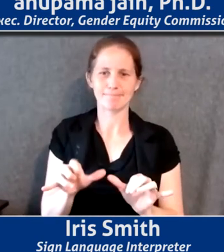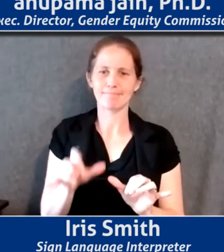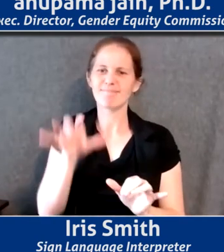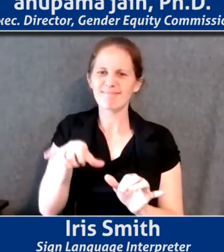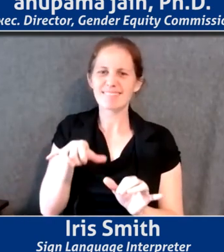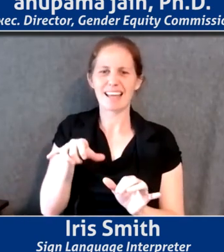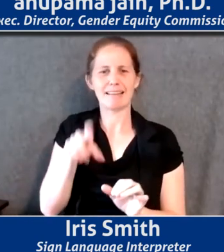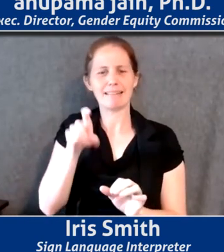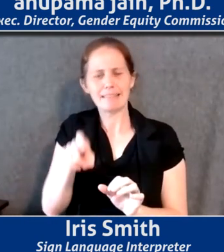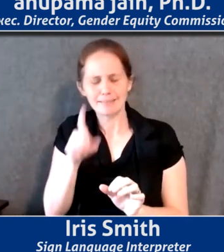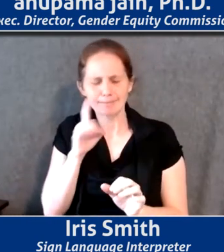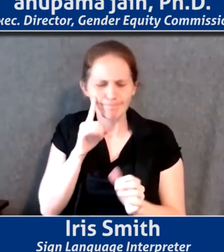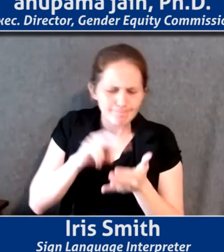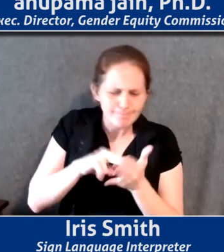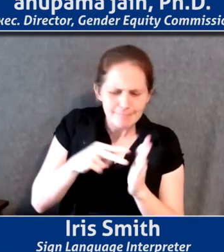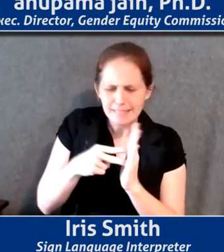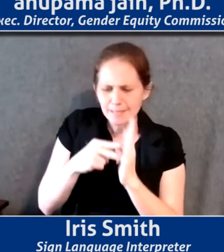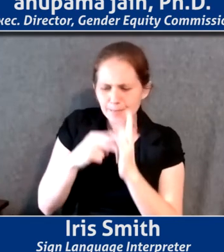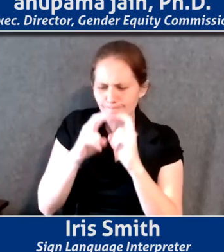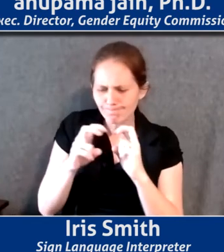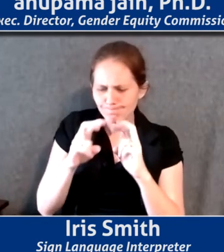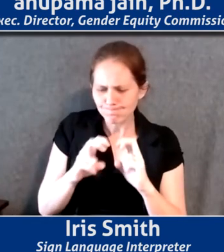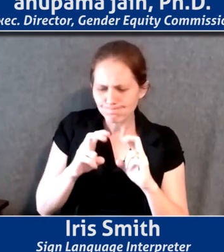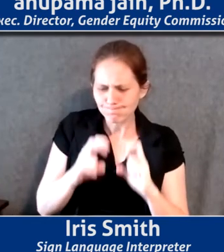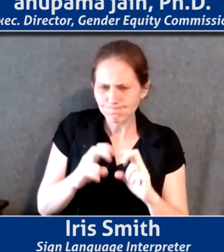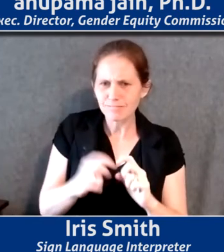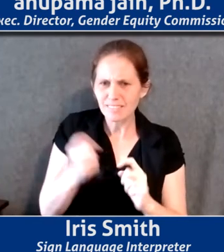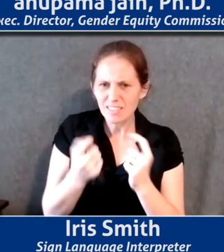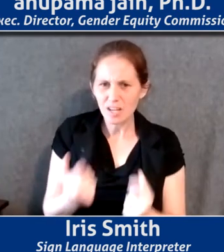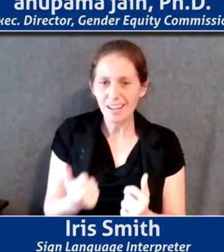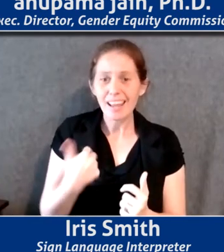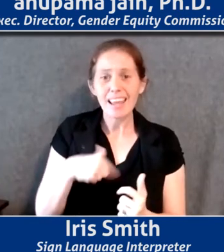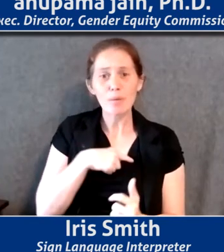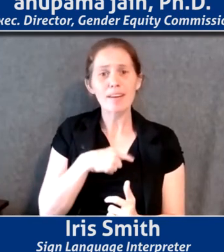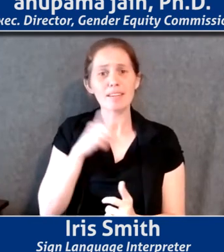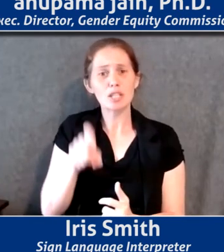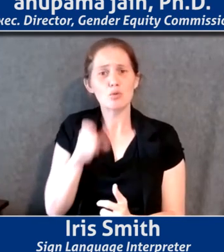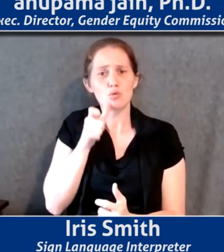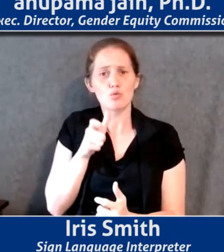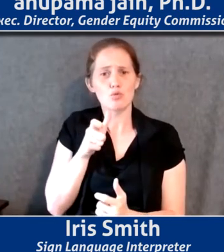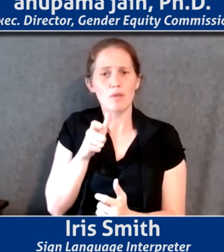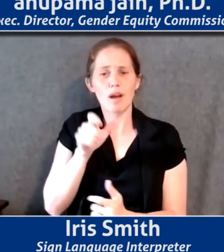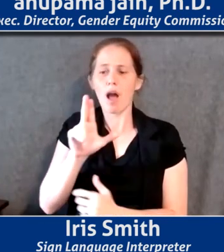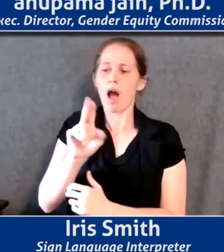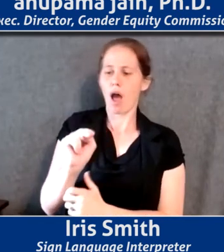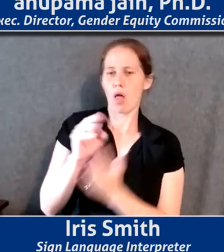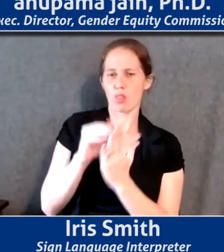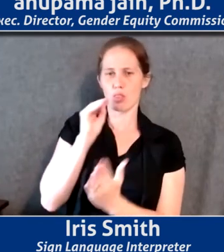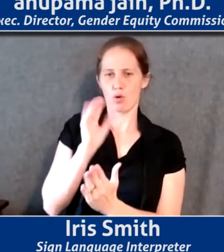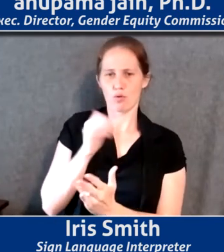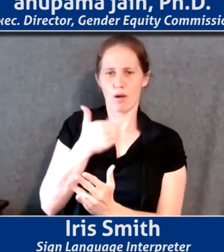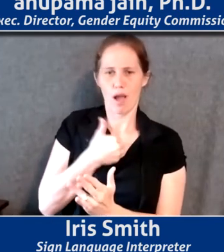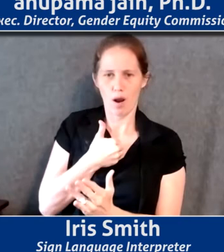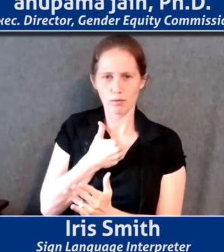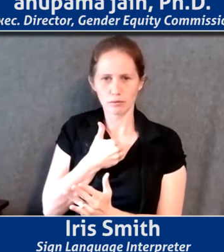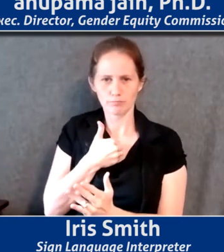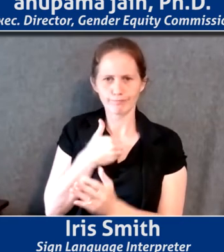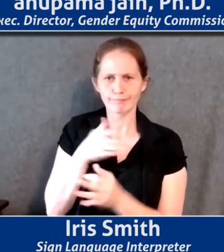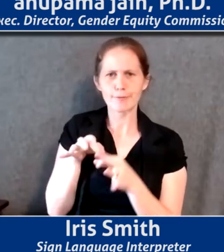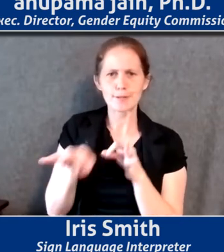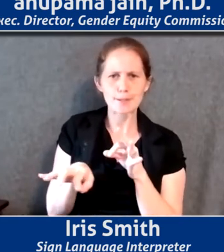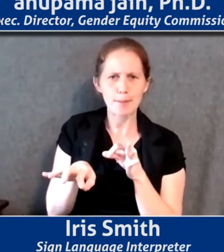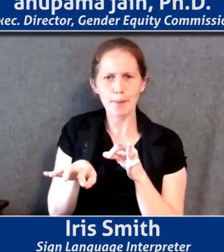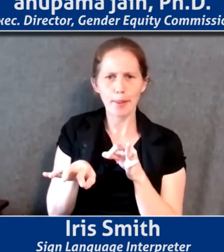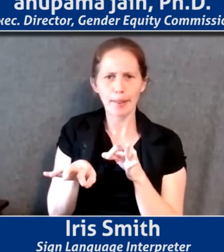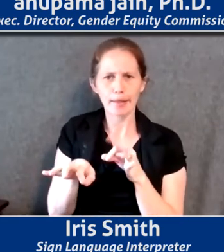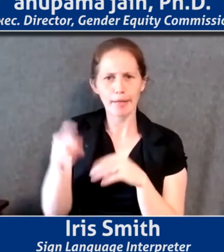intentional dismantling and unlearning our own implicit biases. You know, do I think a woman is going to be a different kind of